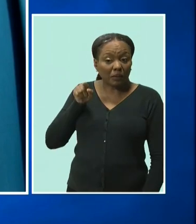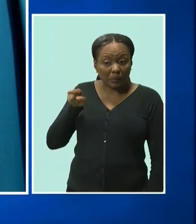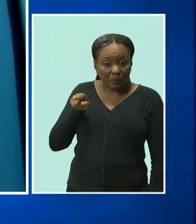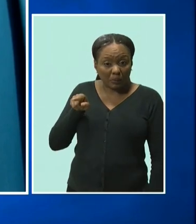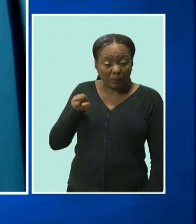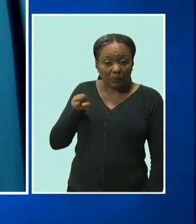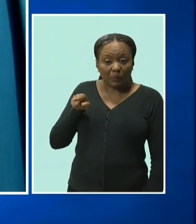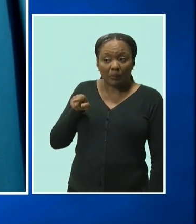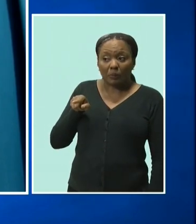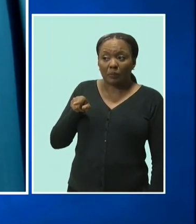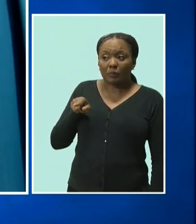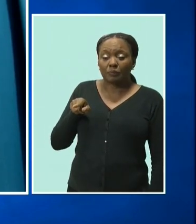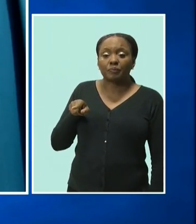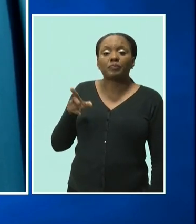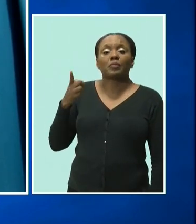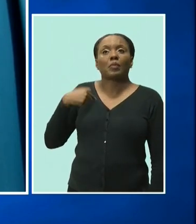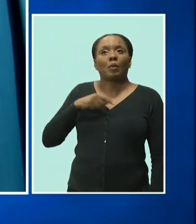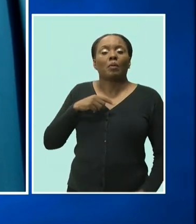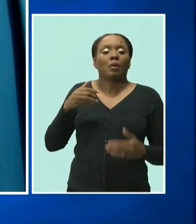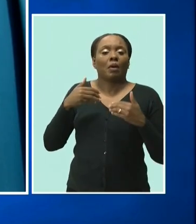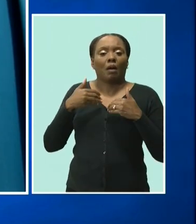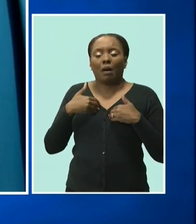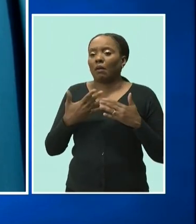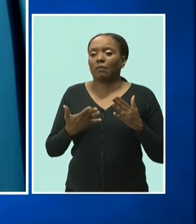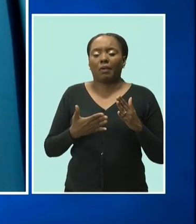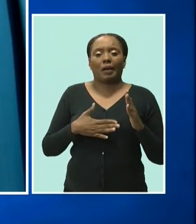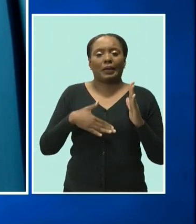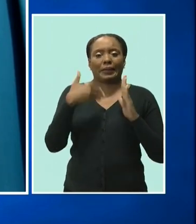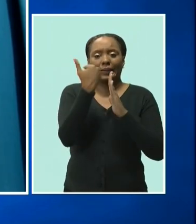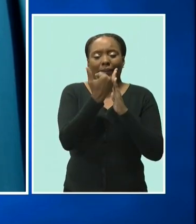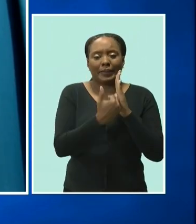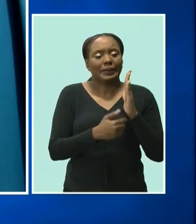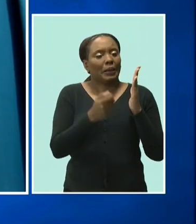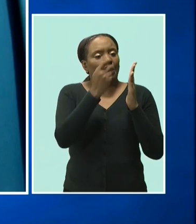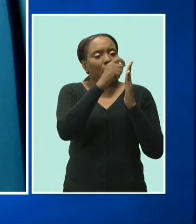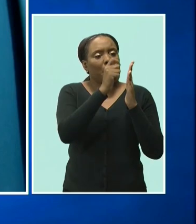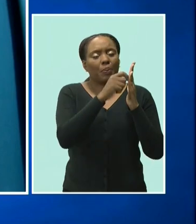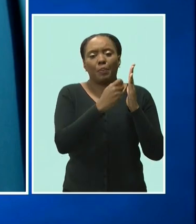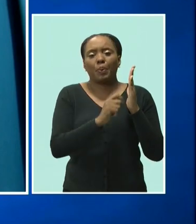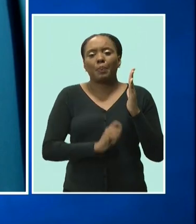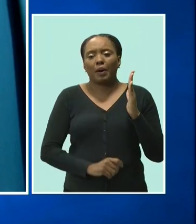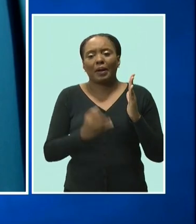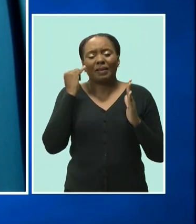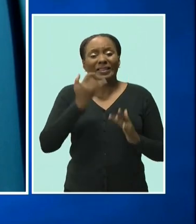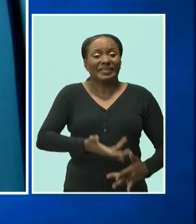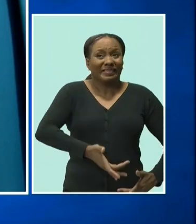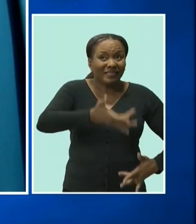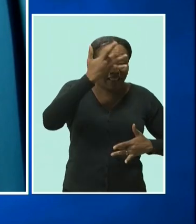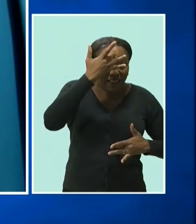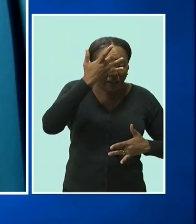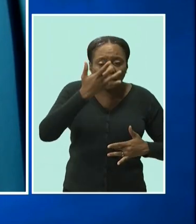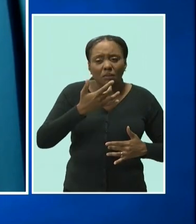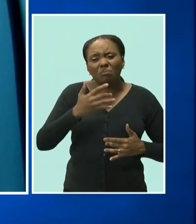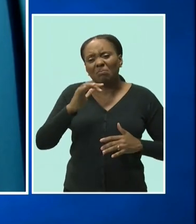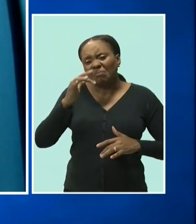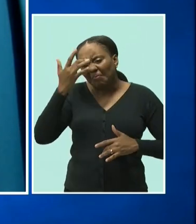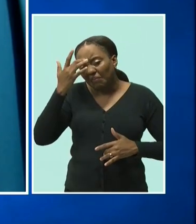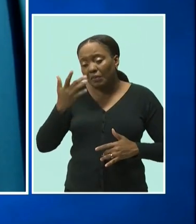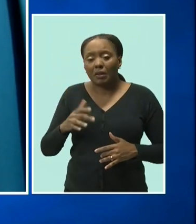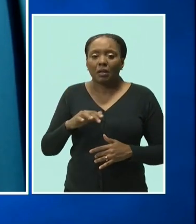to our traffic light system, a designation within that traffic light system, it does not always mean you will stay